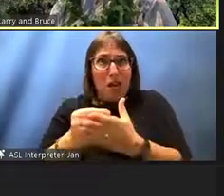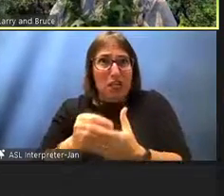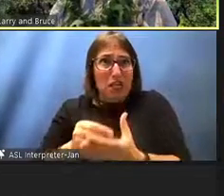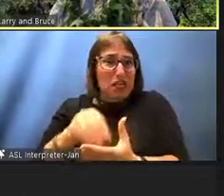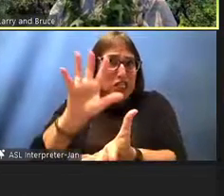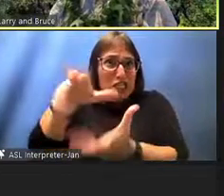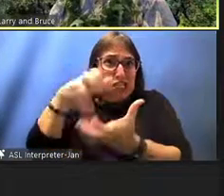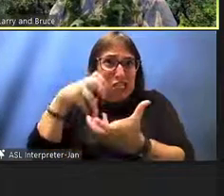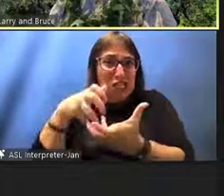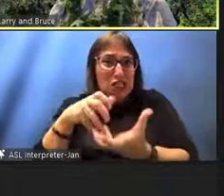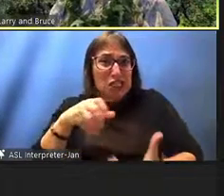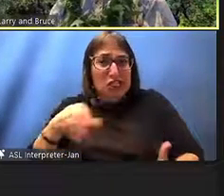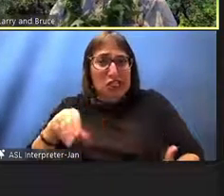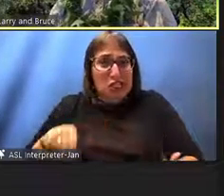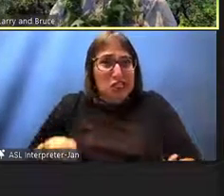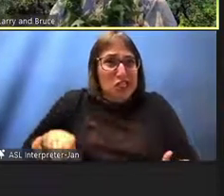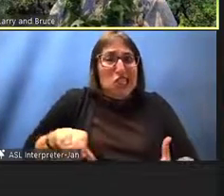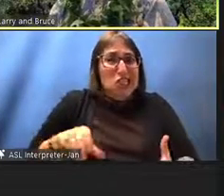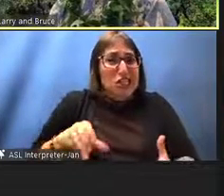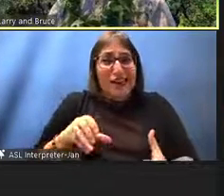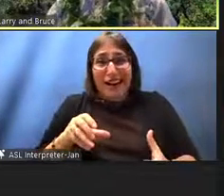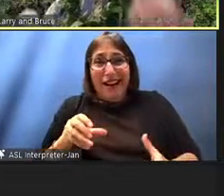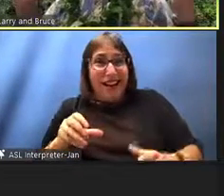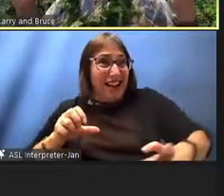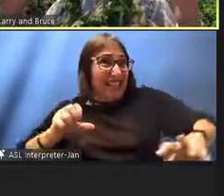so many of those